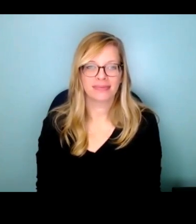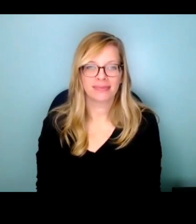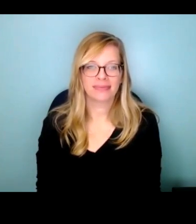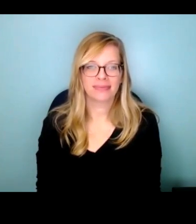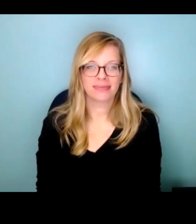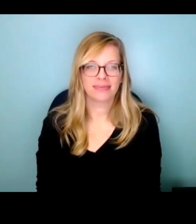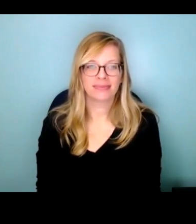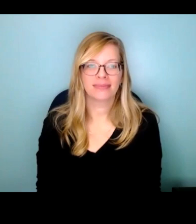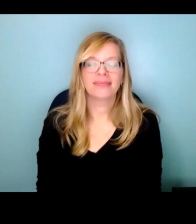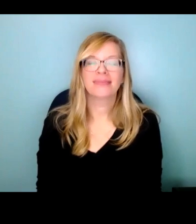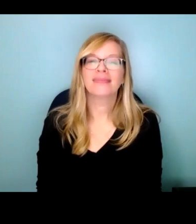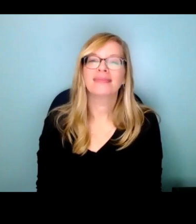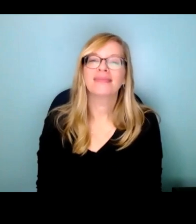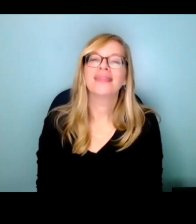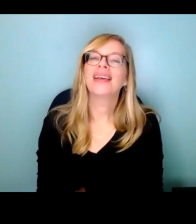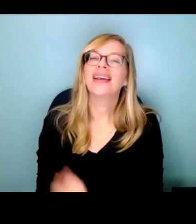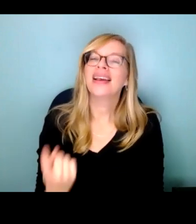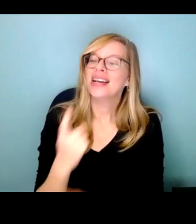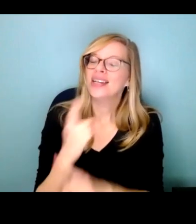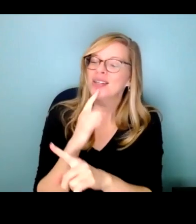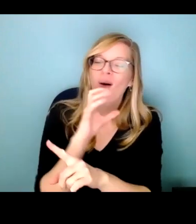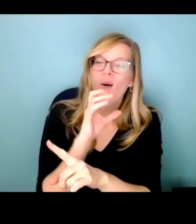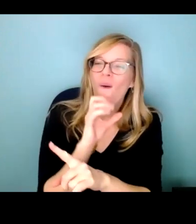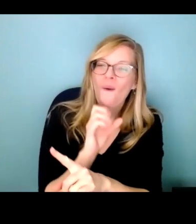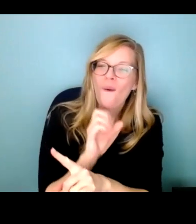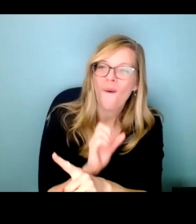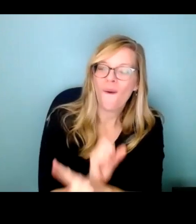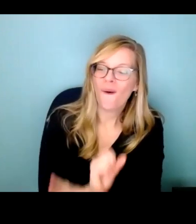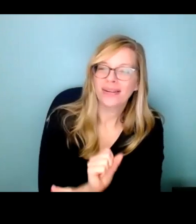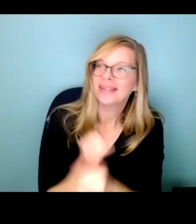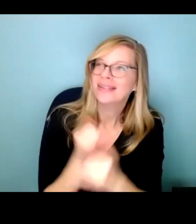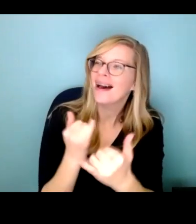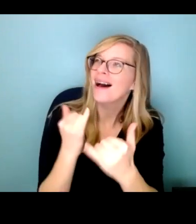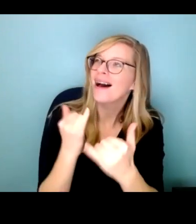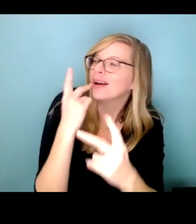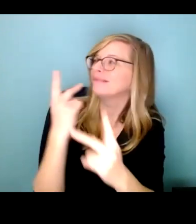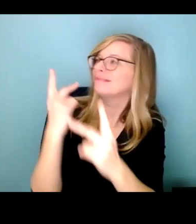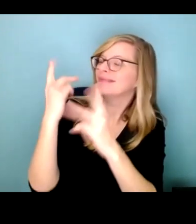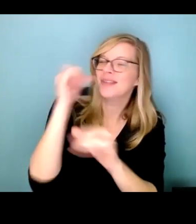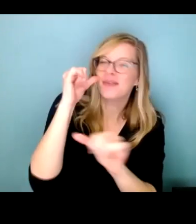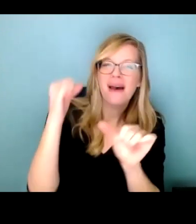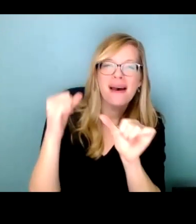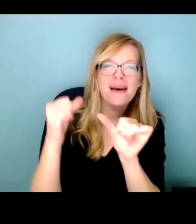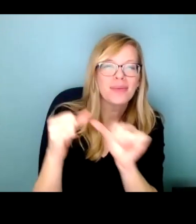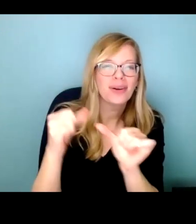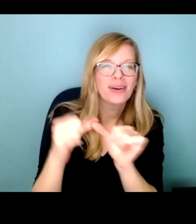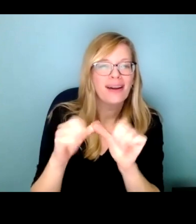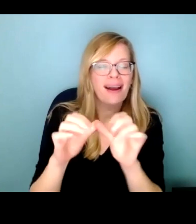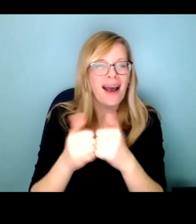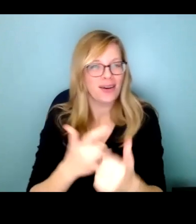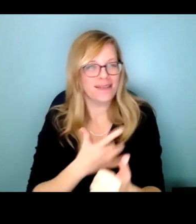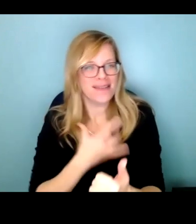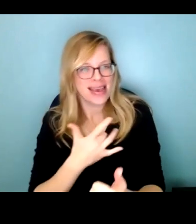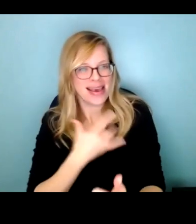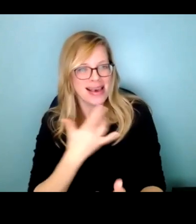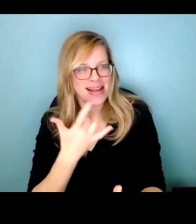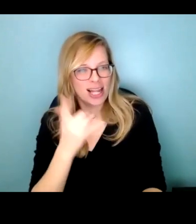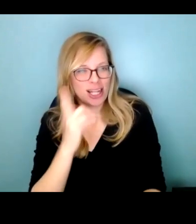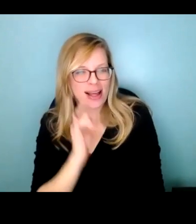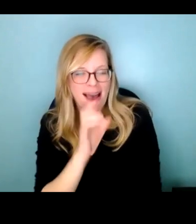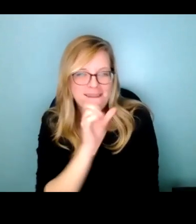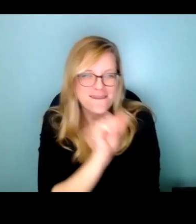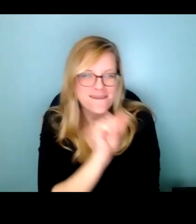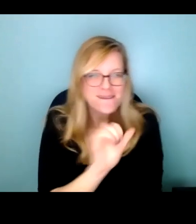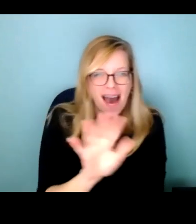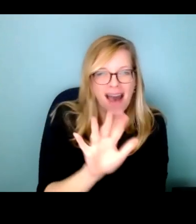he's so old today he tried to remember how it felt to be five and a half at the